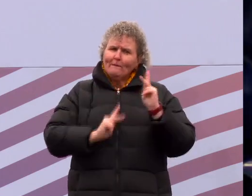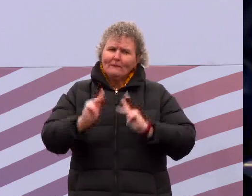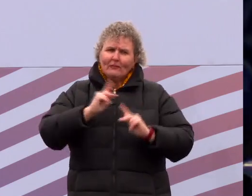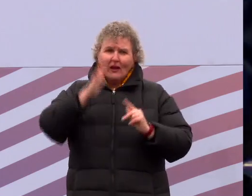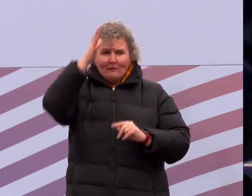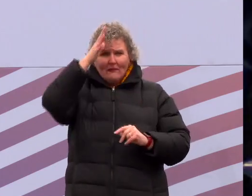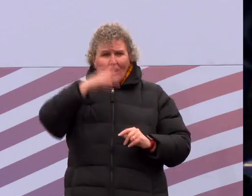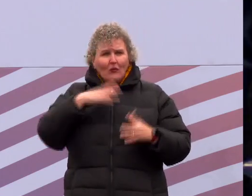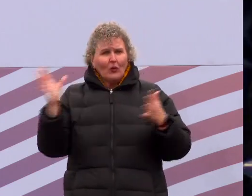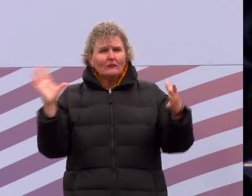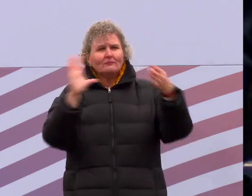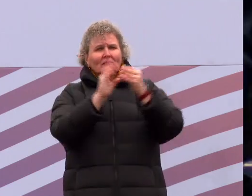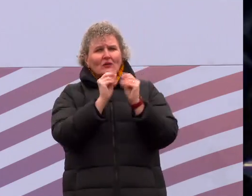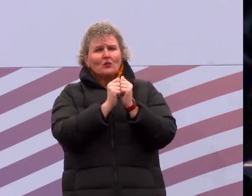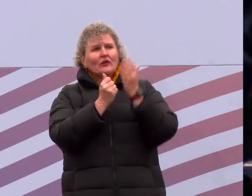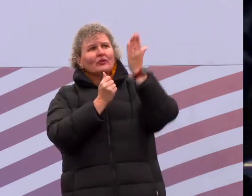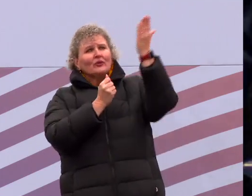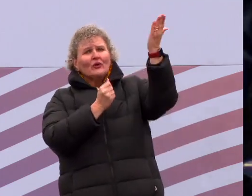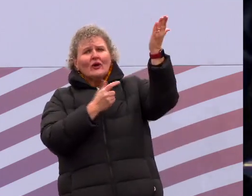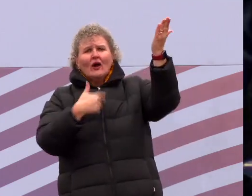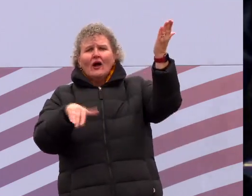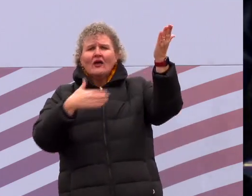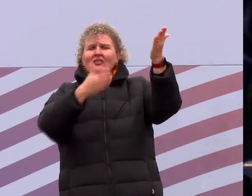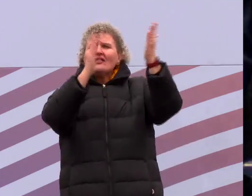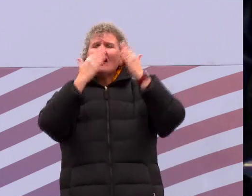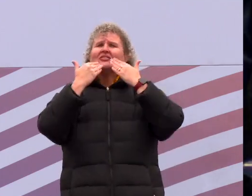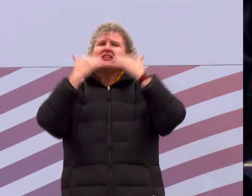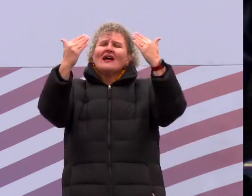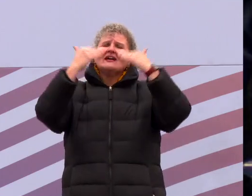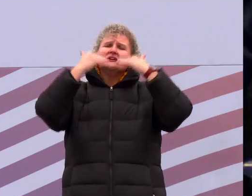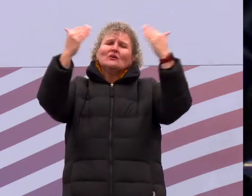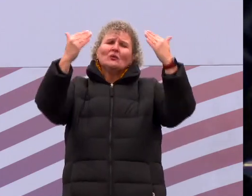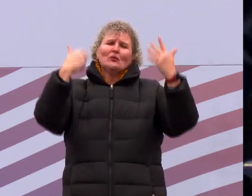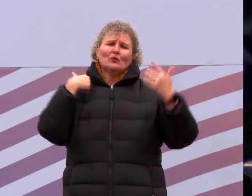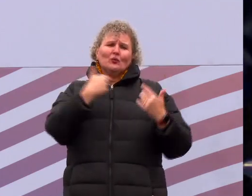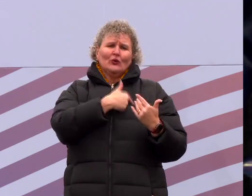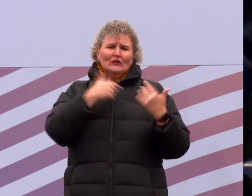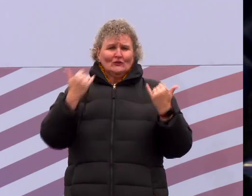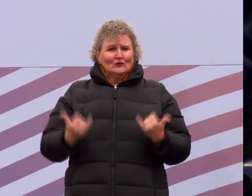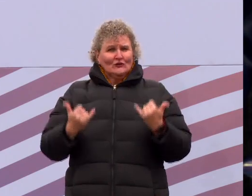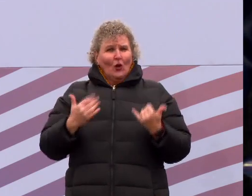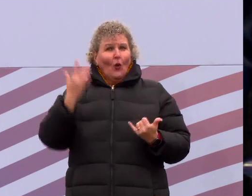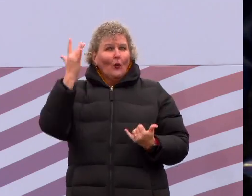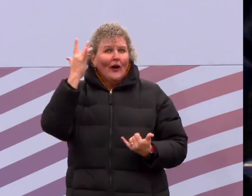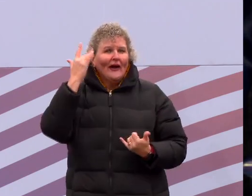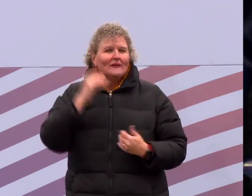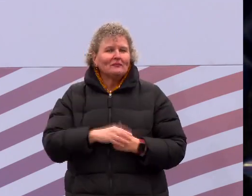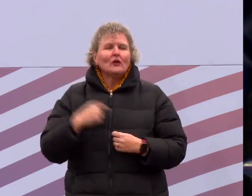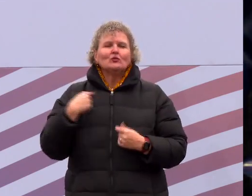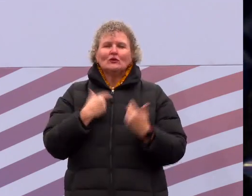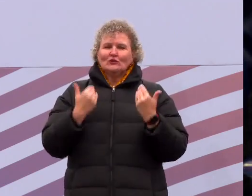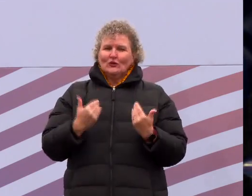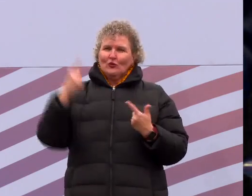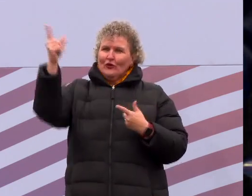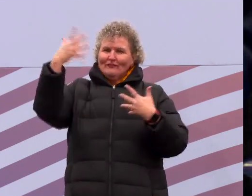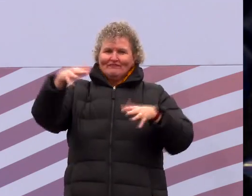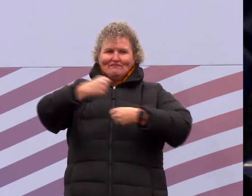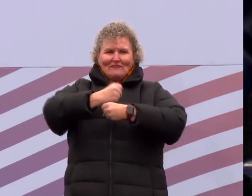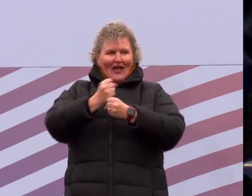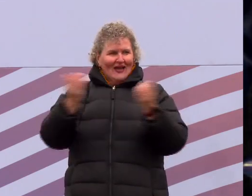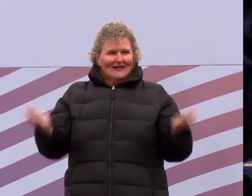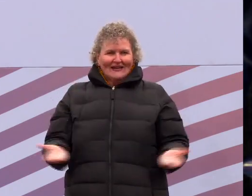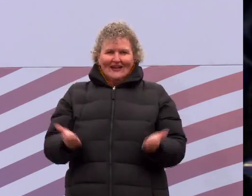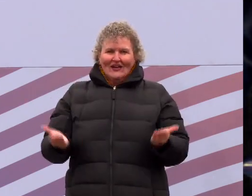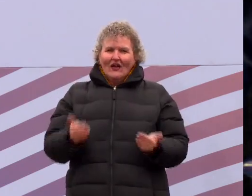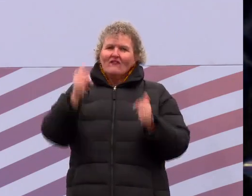you. Oh God, we thank you for meeting with us today because this is the day that you have made. And only you, Father, could